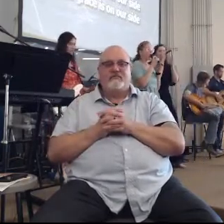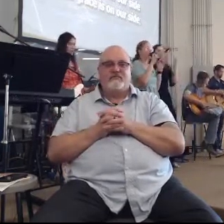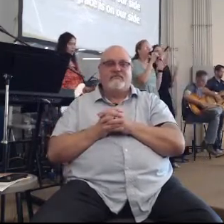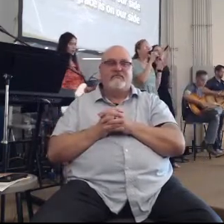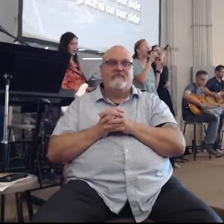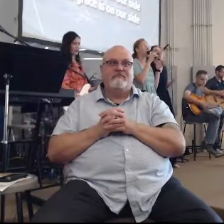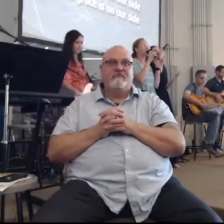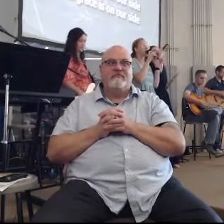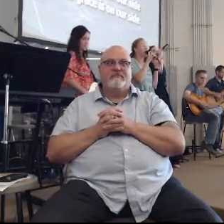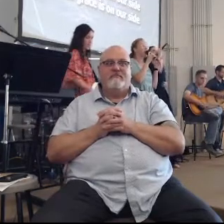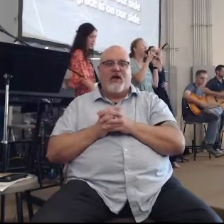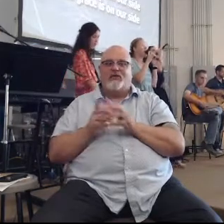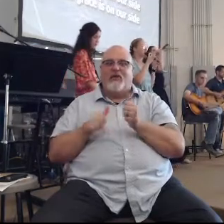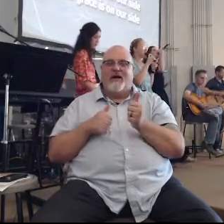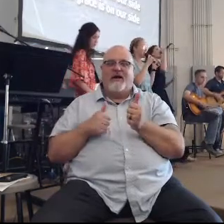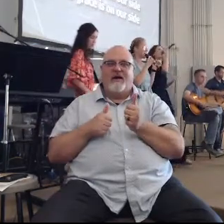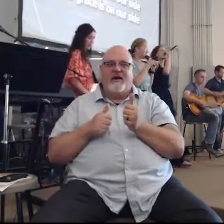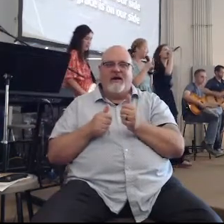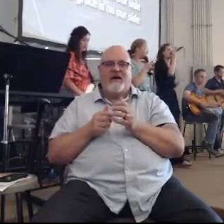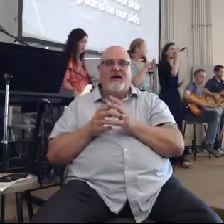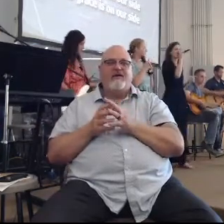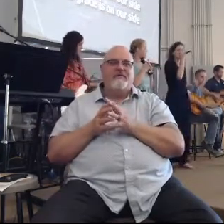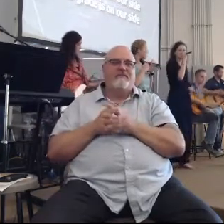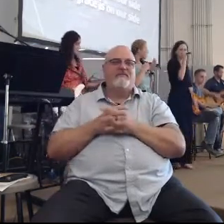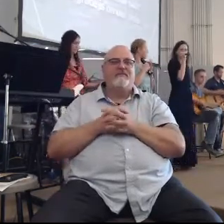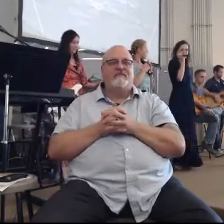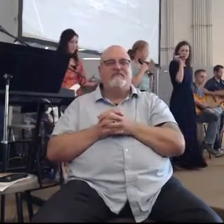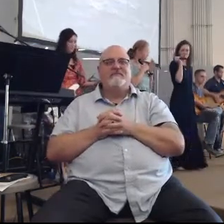Your grace is on our side